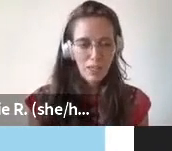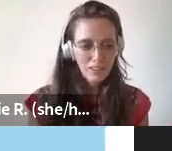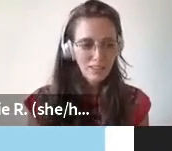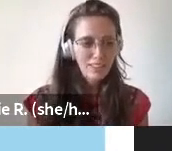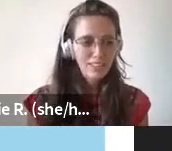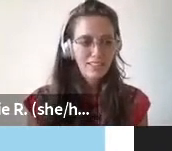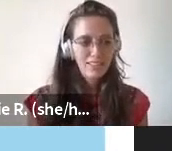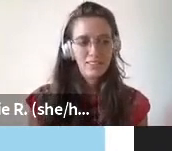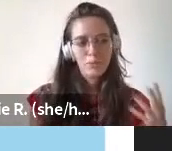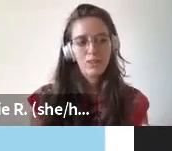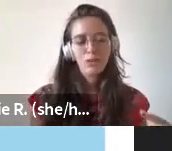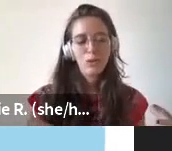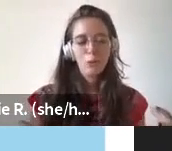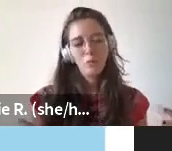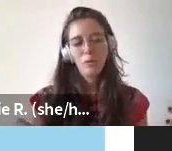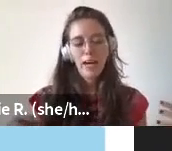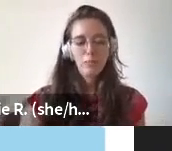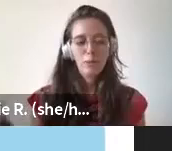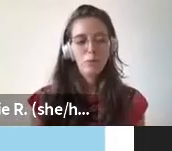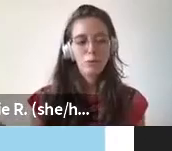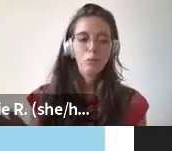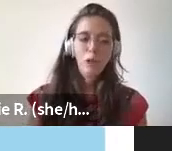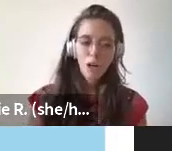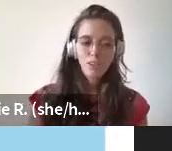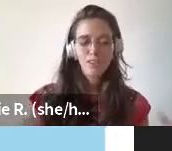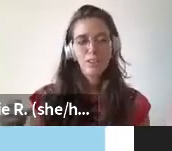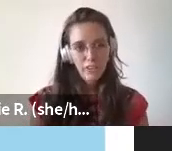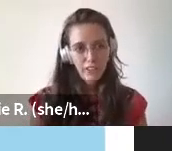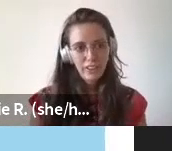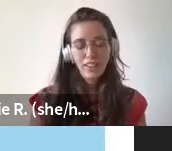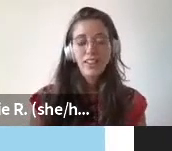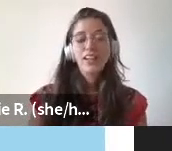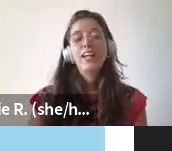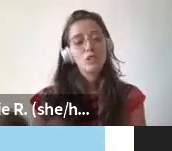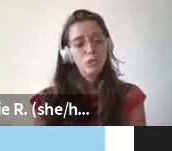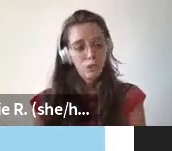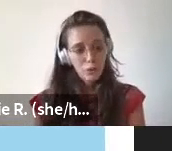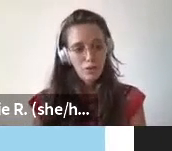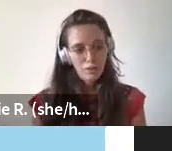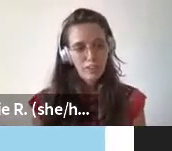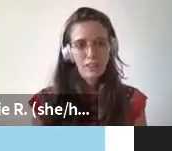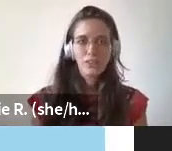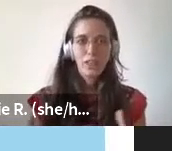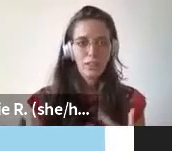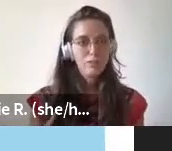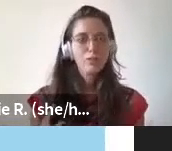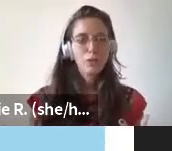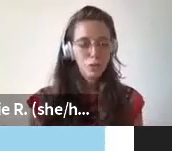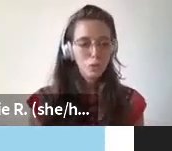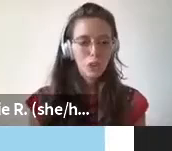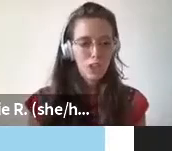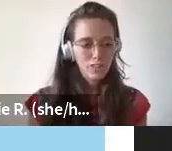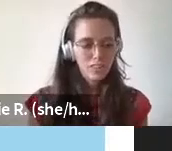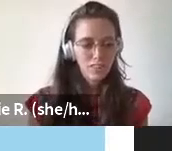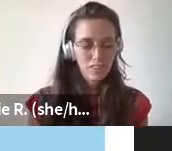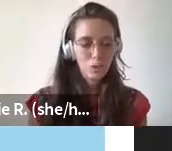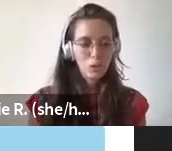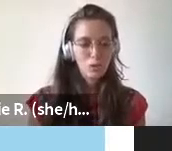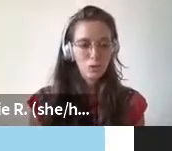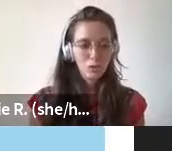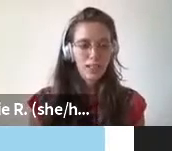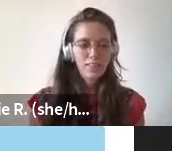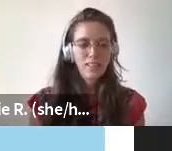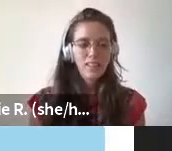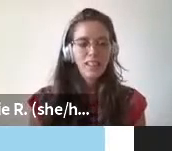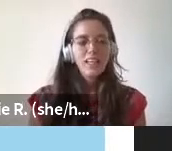conceive an online space that is meant to have people to pause and think and actually go offline to kind of consume the